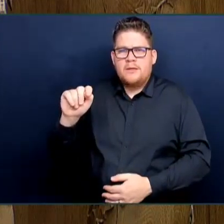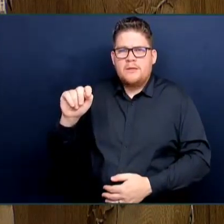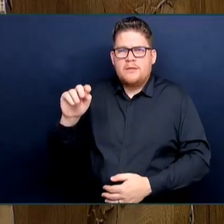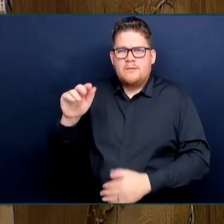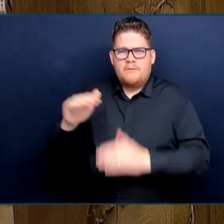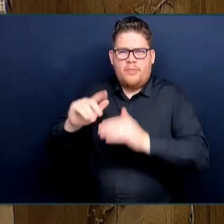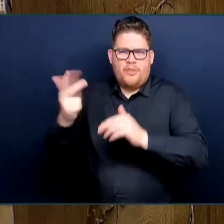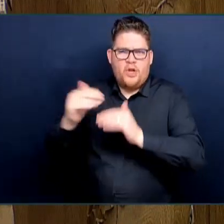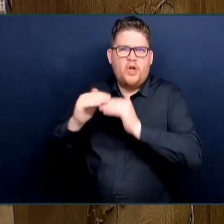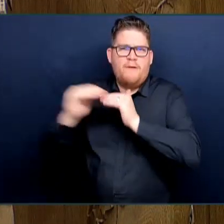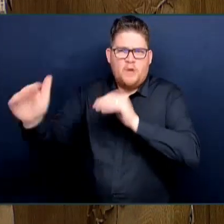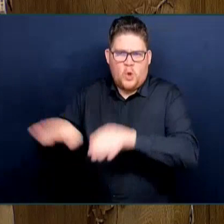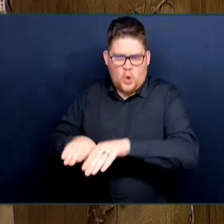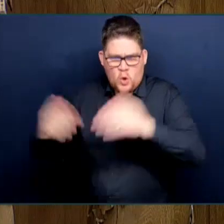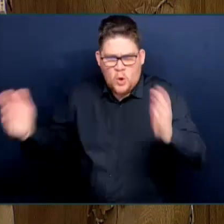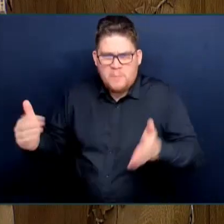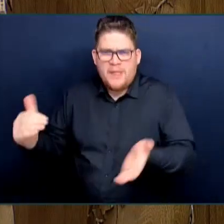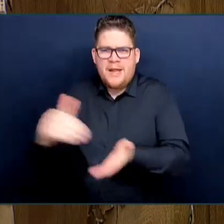Mr.